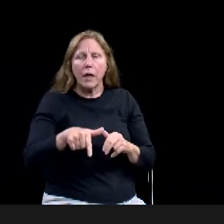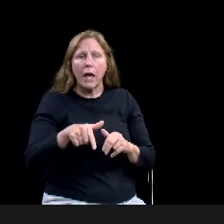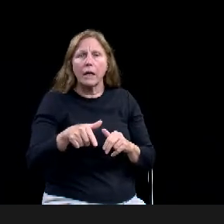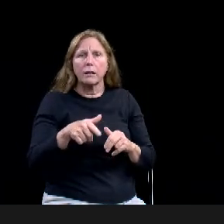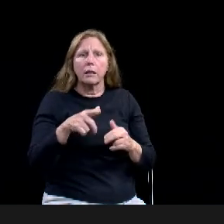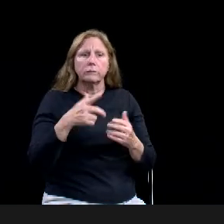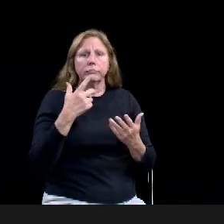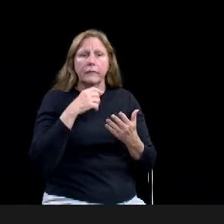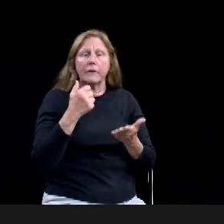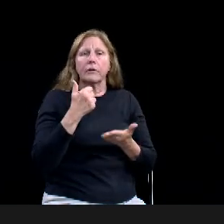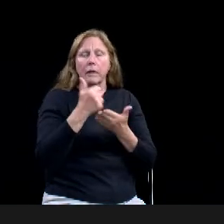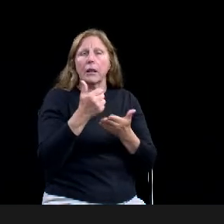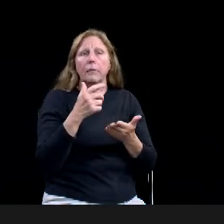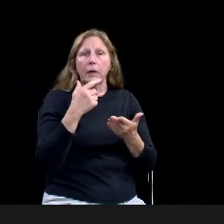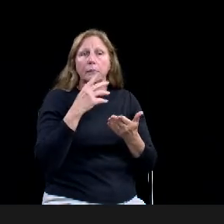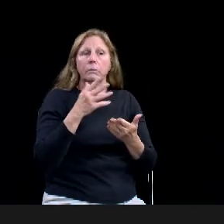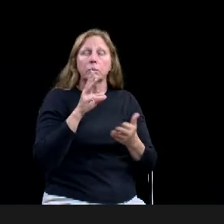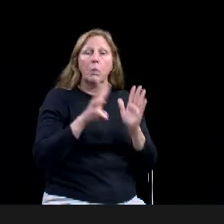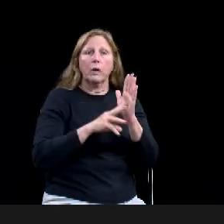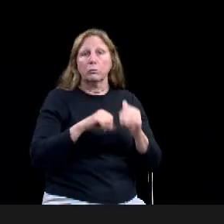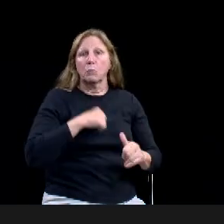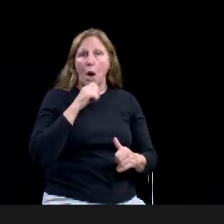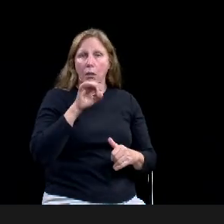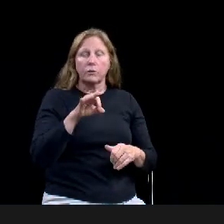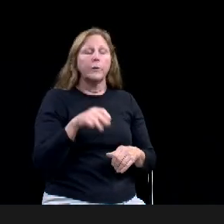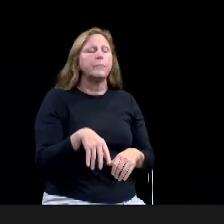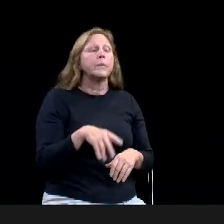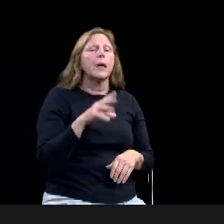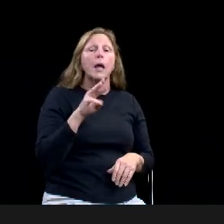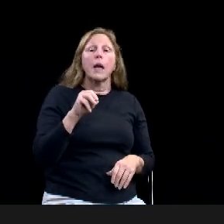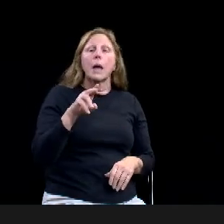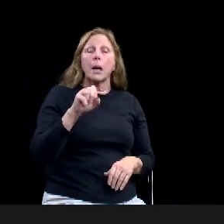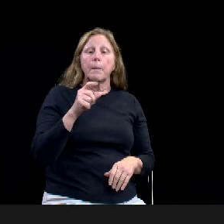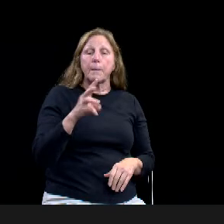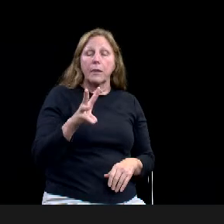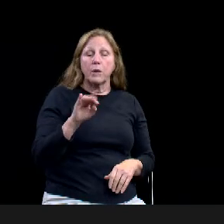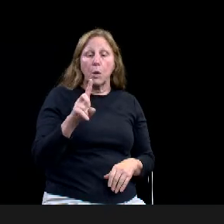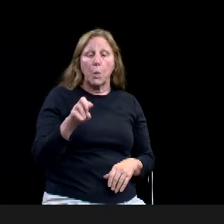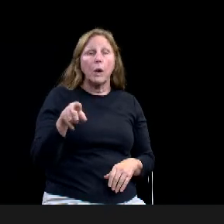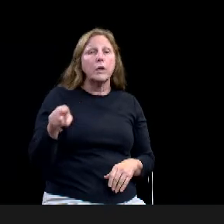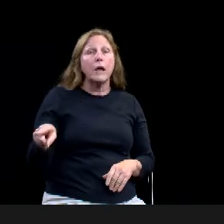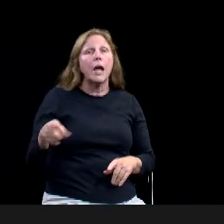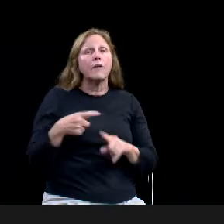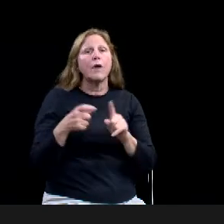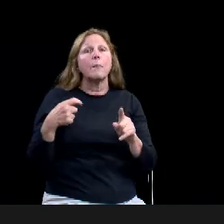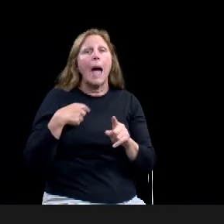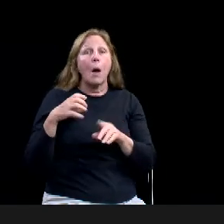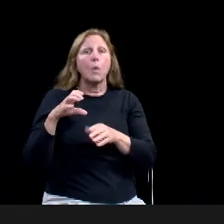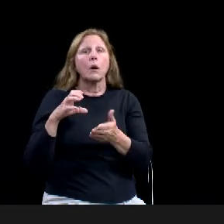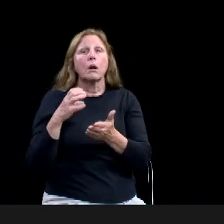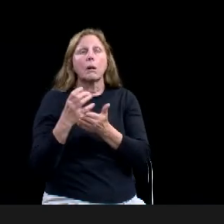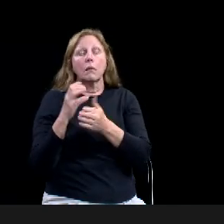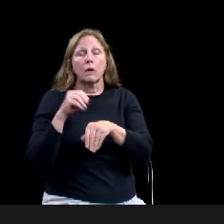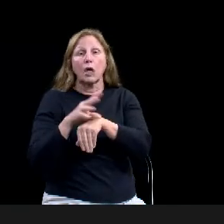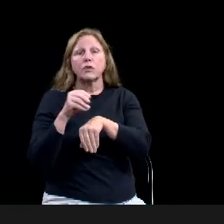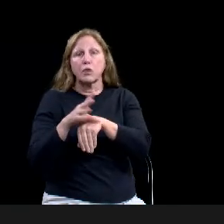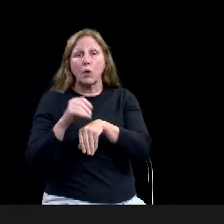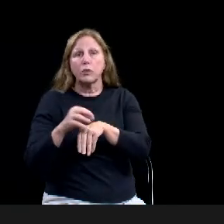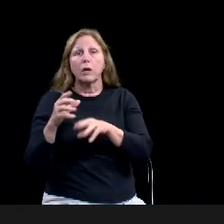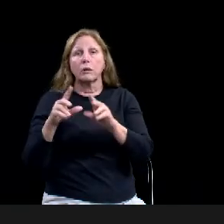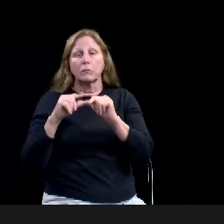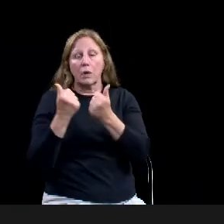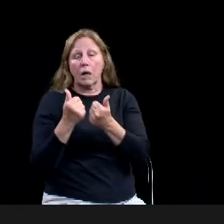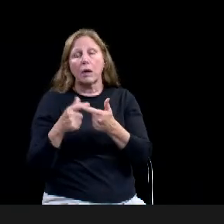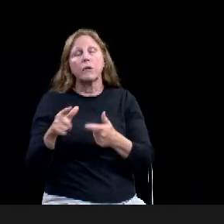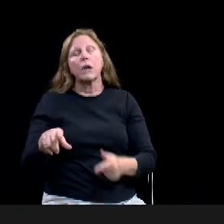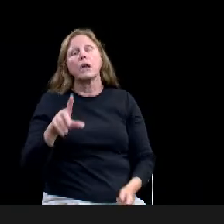contractor Jack Rouse and associates of Cincinnati. He represents five internationally respected firms. He spent about